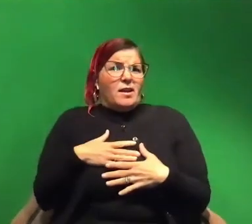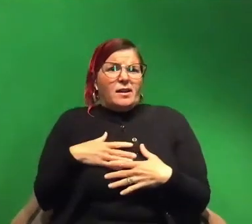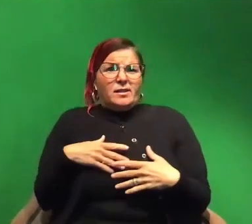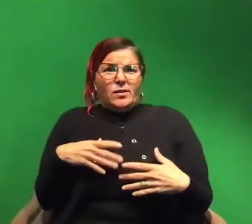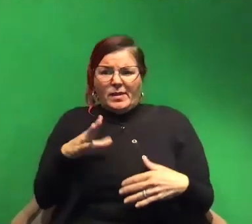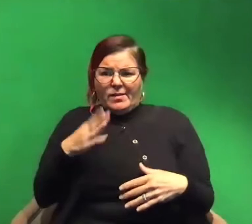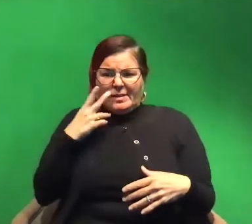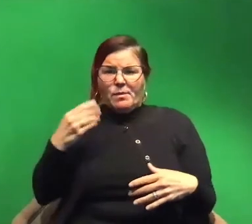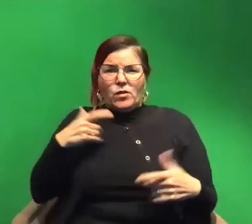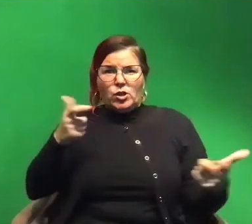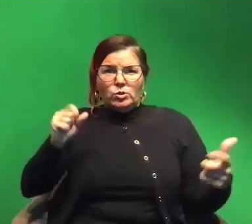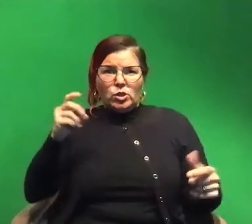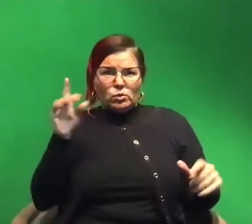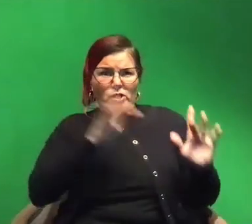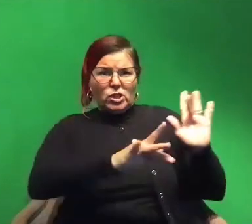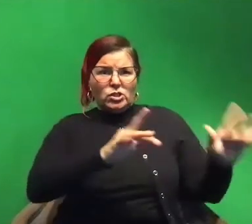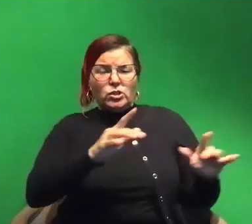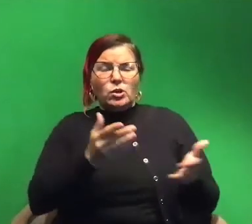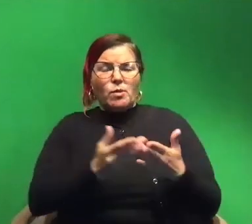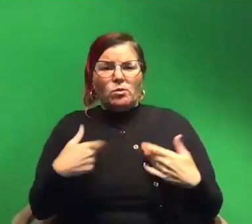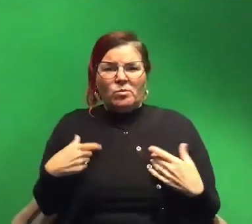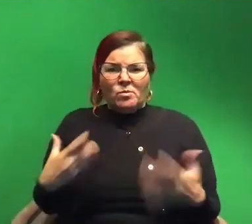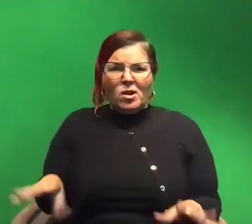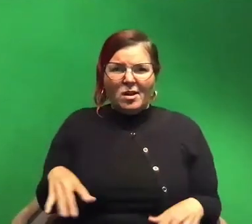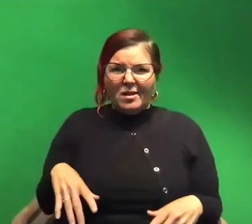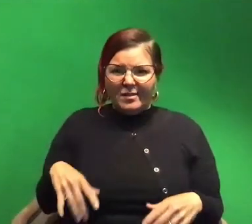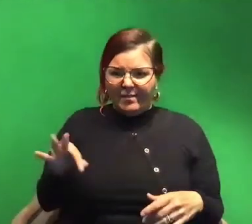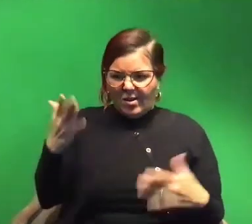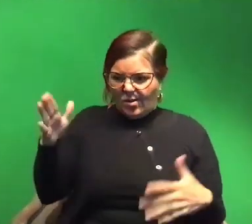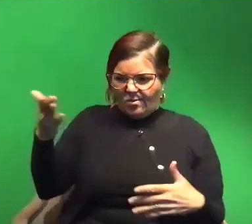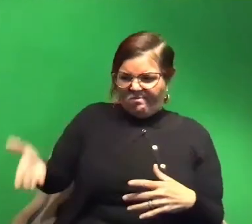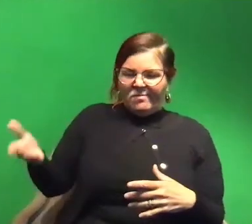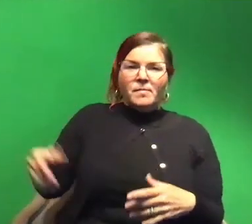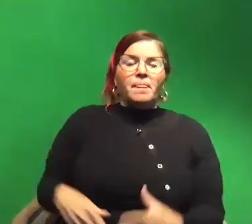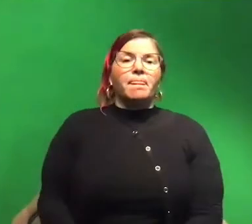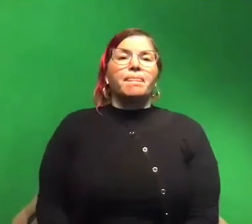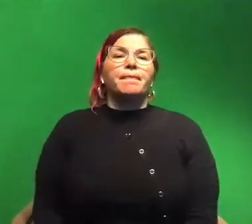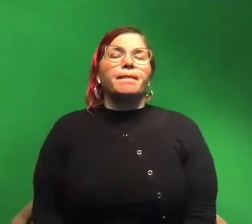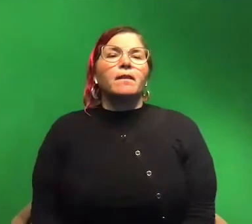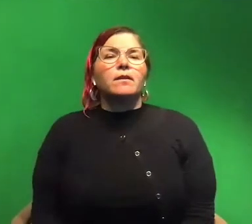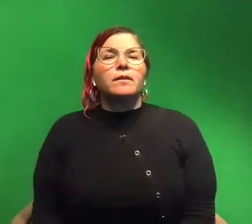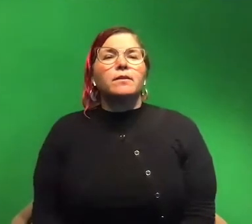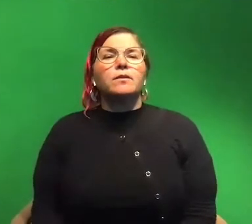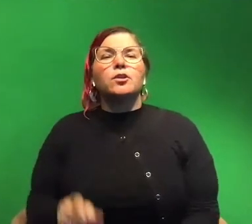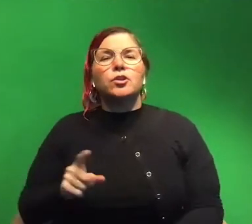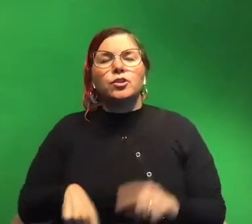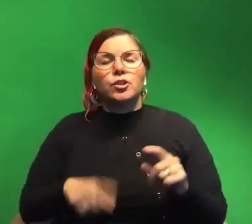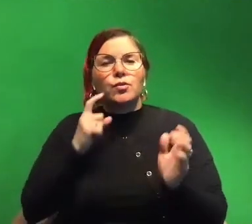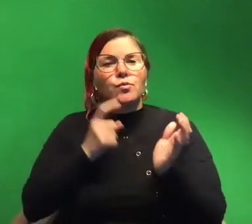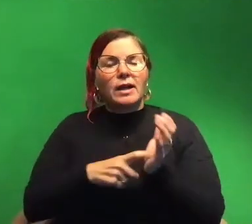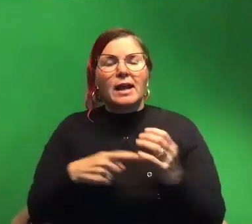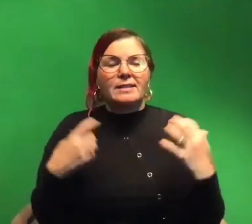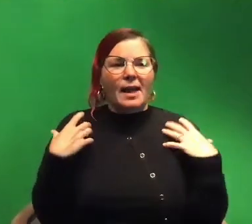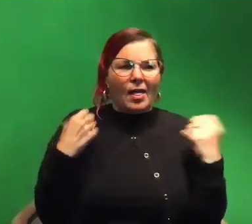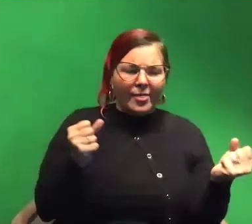huge squid touching your boat like i wouldn't want that if i didn't know what a giant squid was um or couldn't like recognize the difference between a healthy